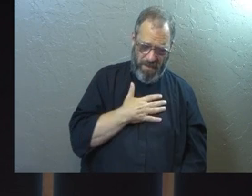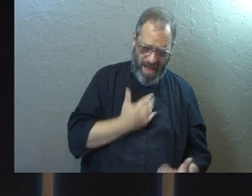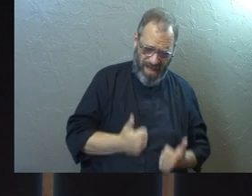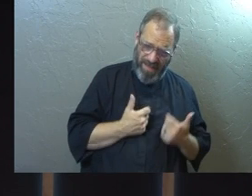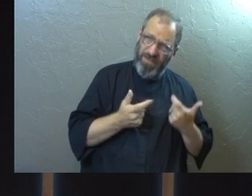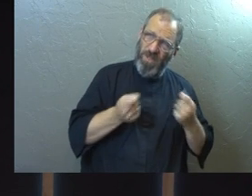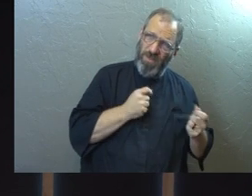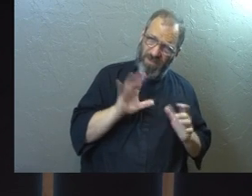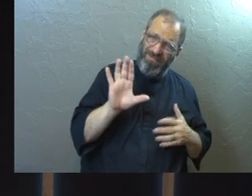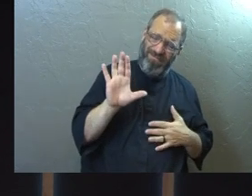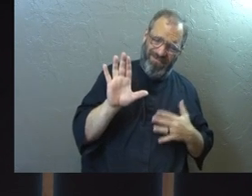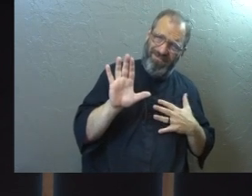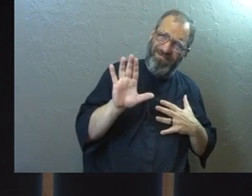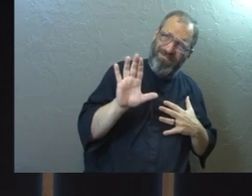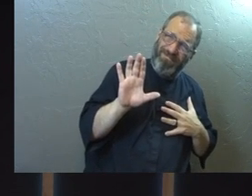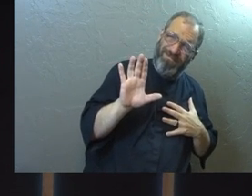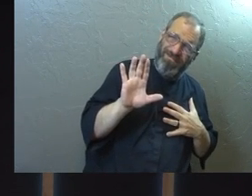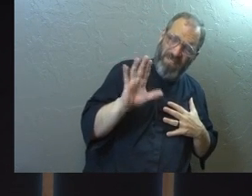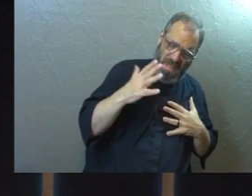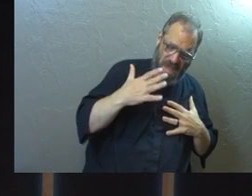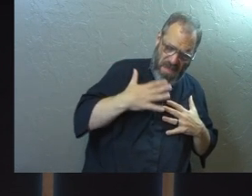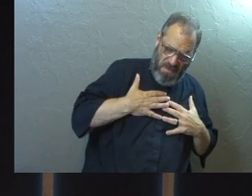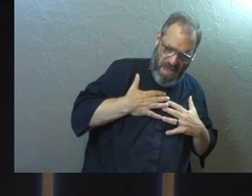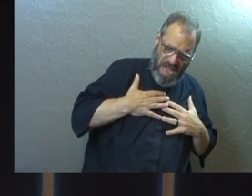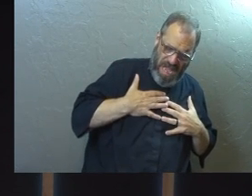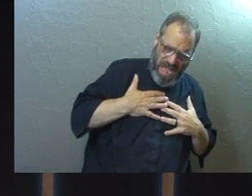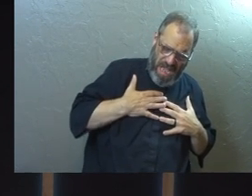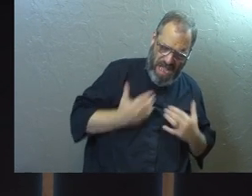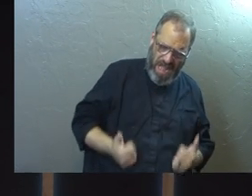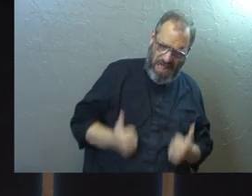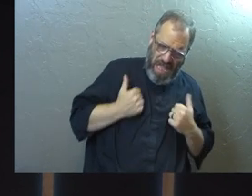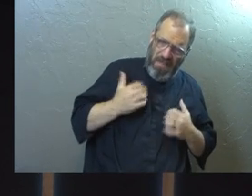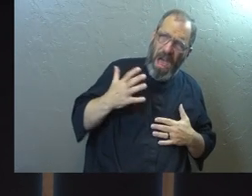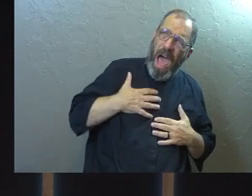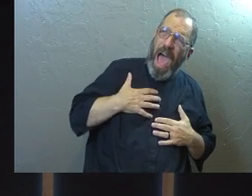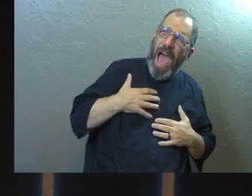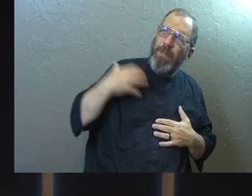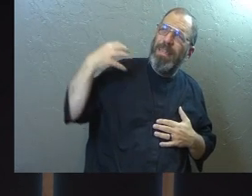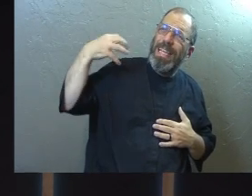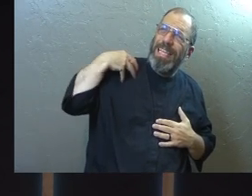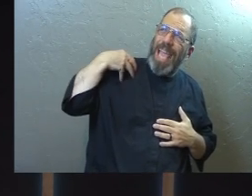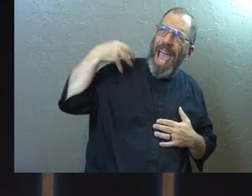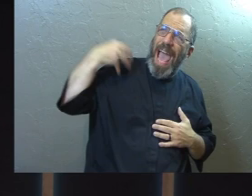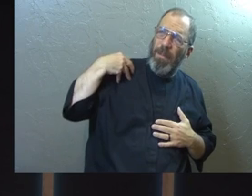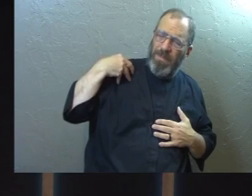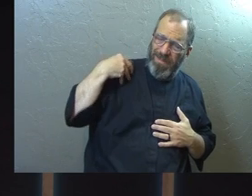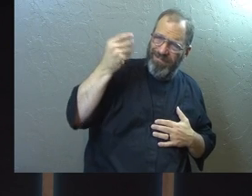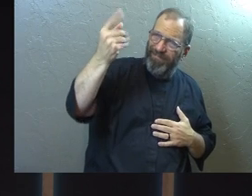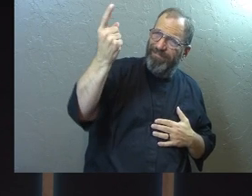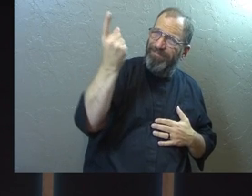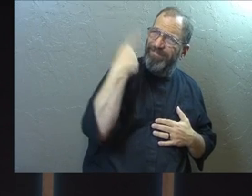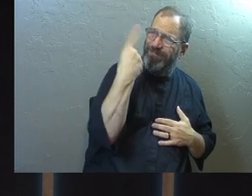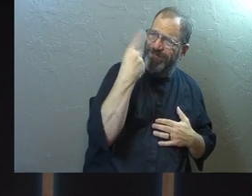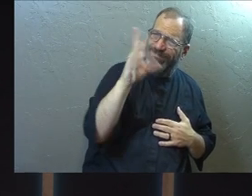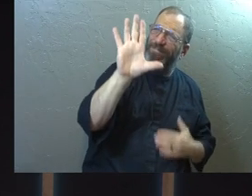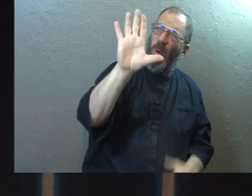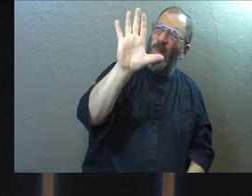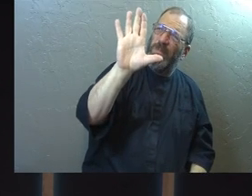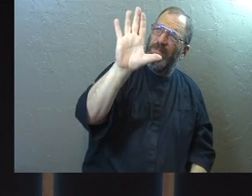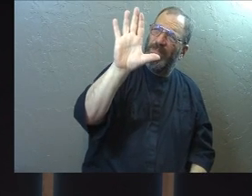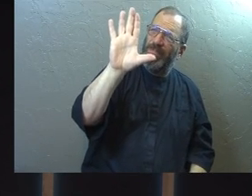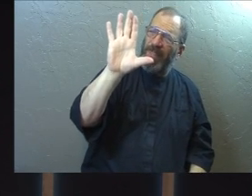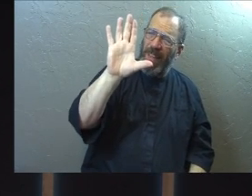of our life. I'm the captain of my ship, thank you very much. No one else gets to come in and tell me what to do.